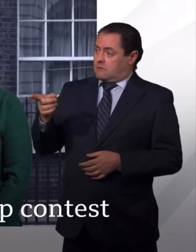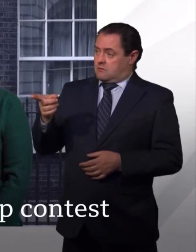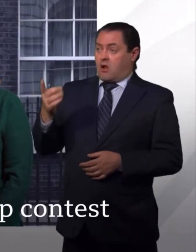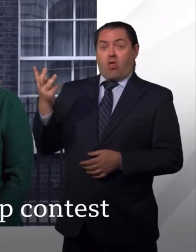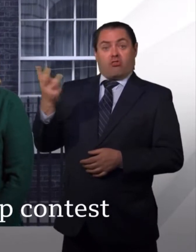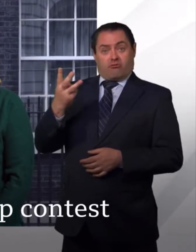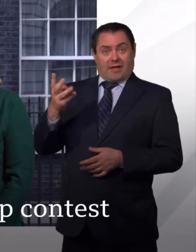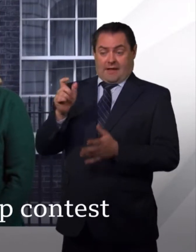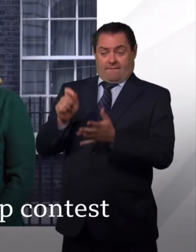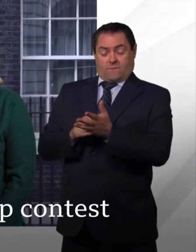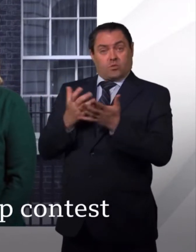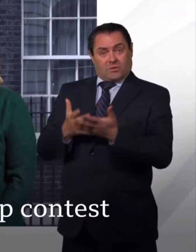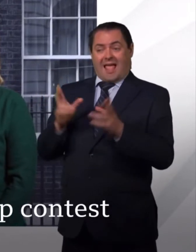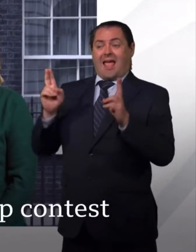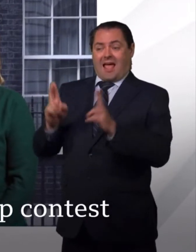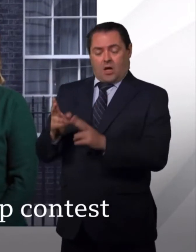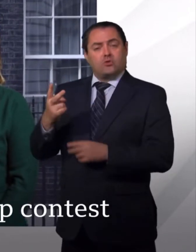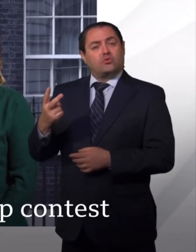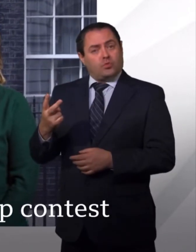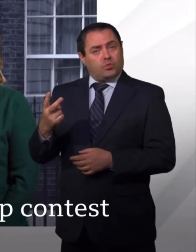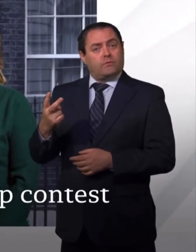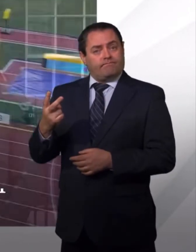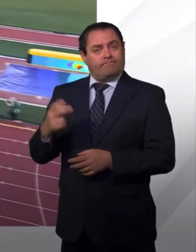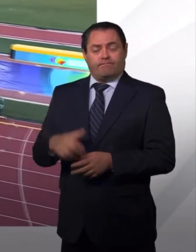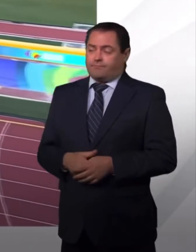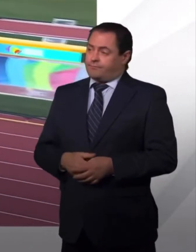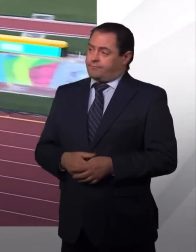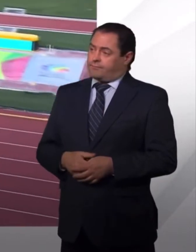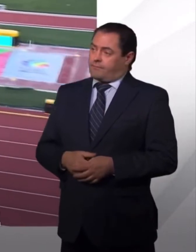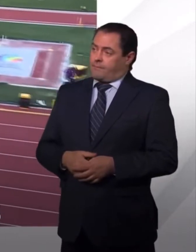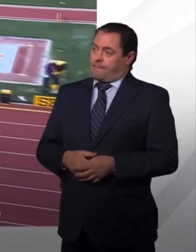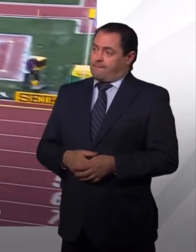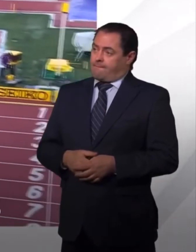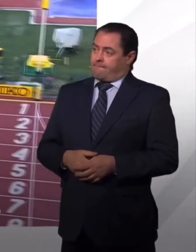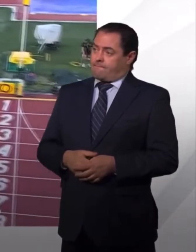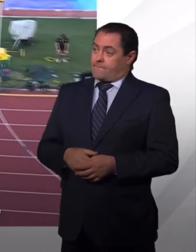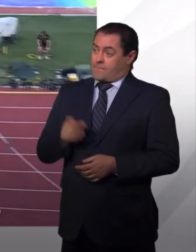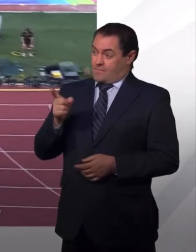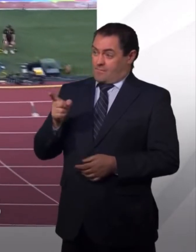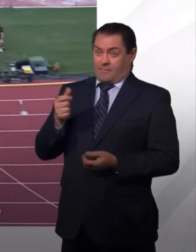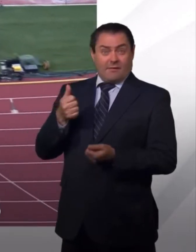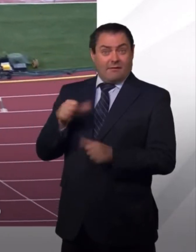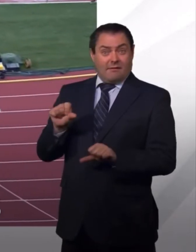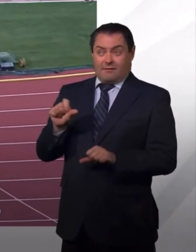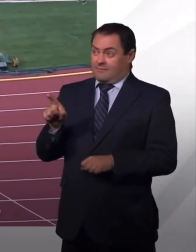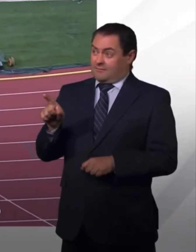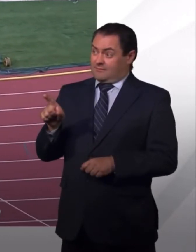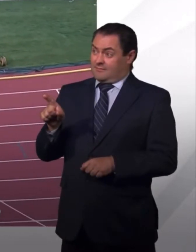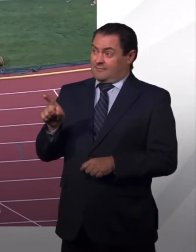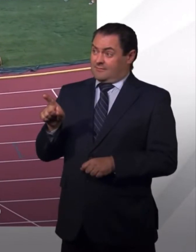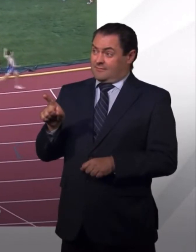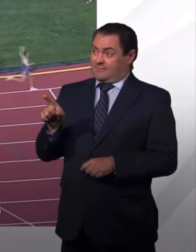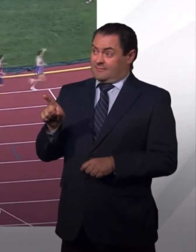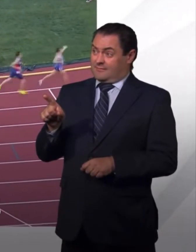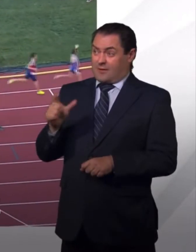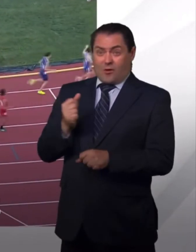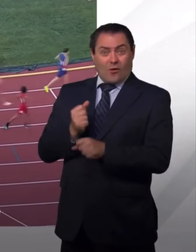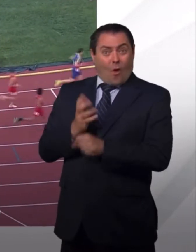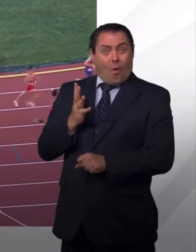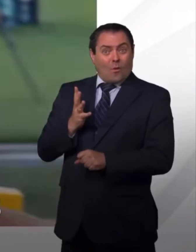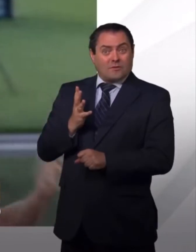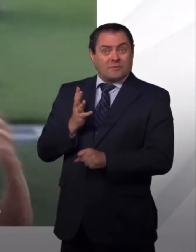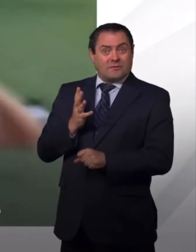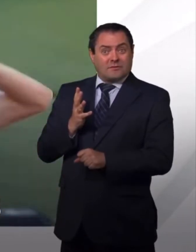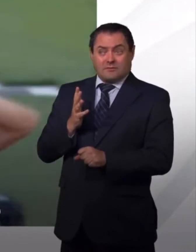the final candidates to become the next Prime Minister. He is going to do it! Goal for Jake